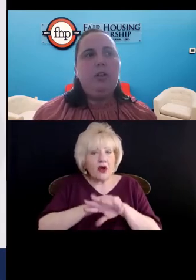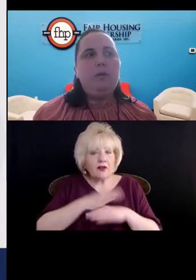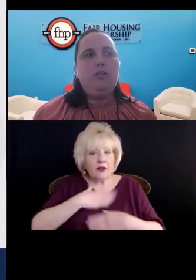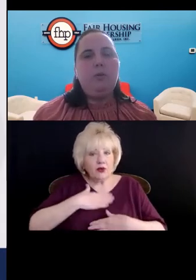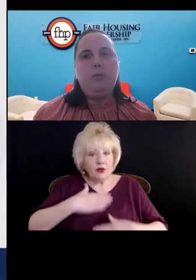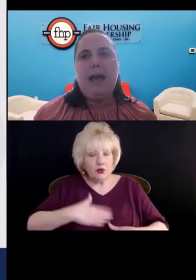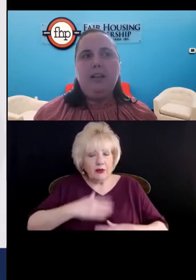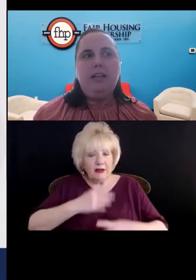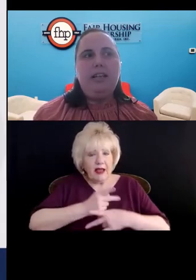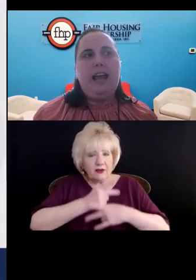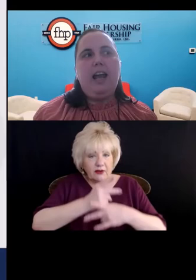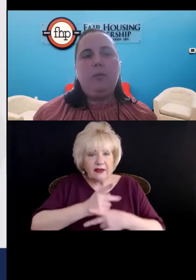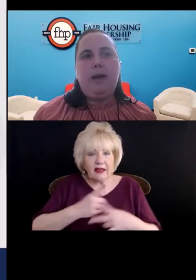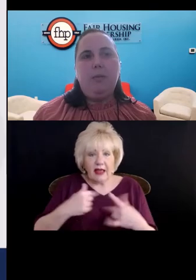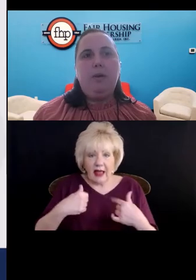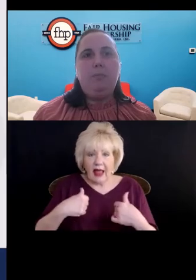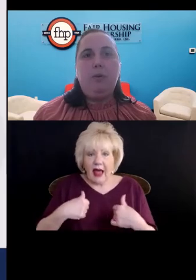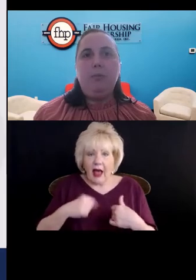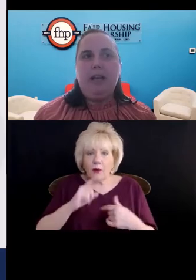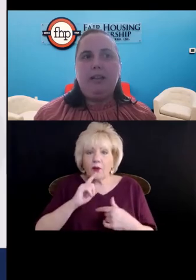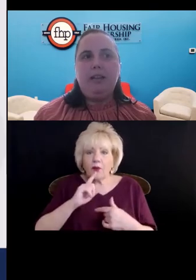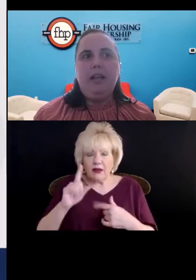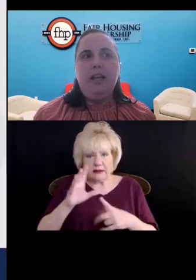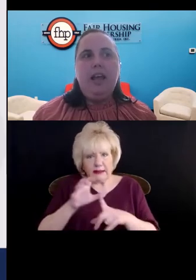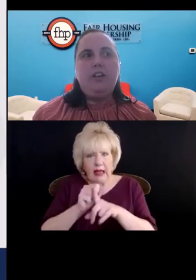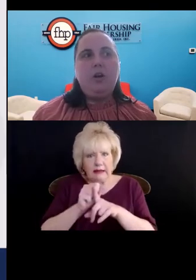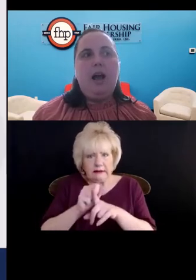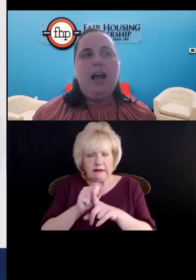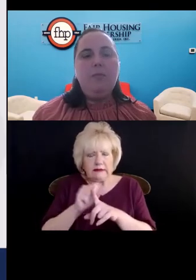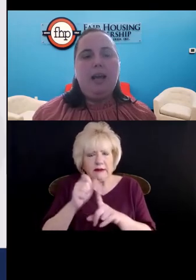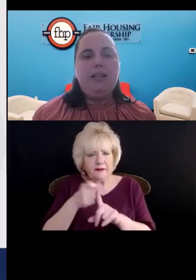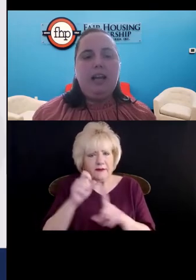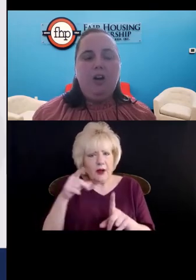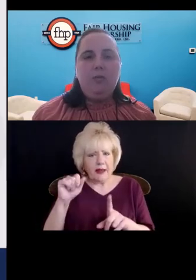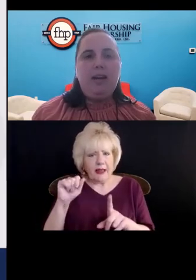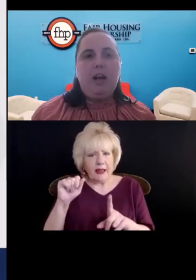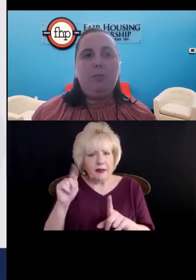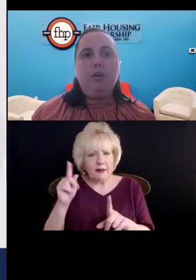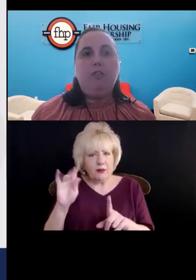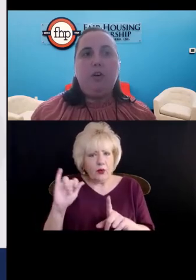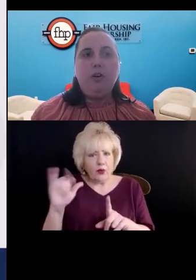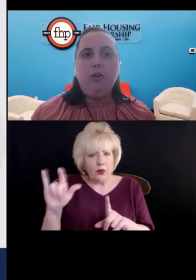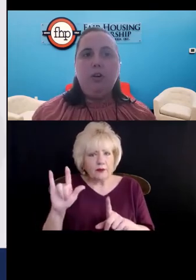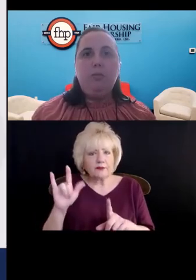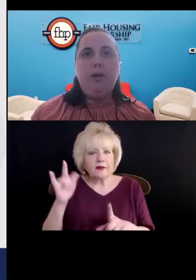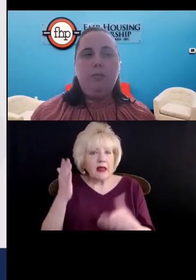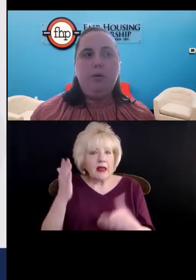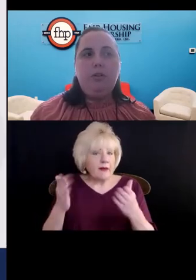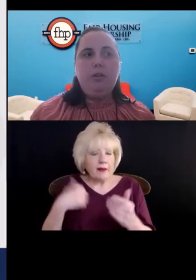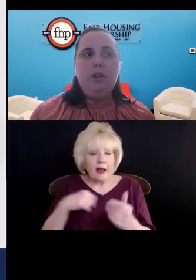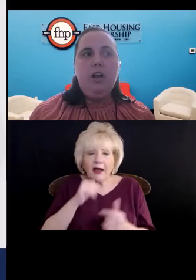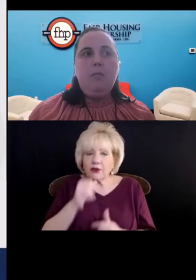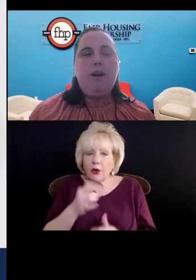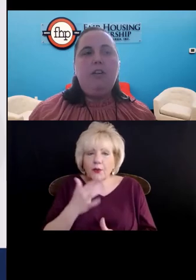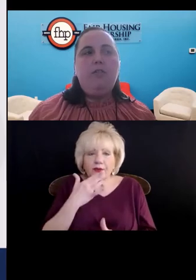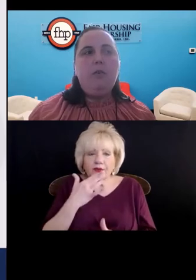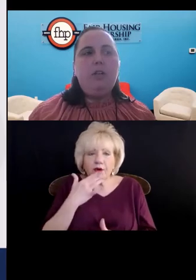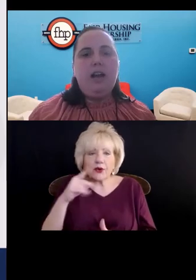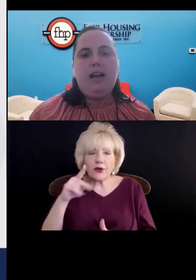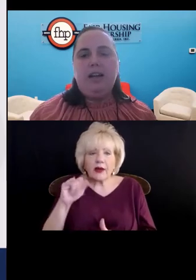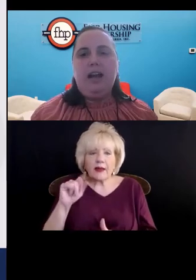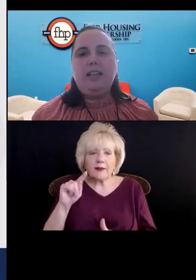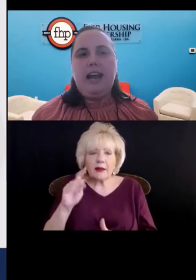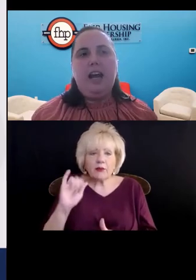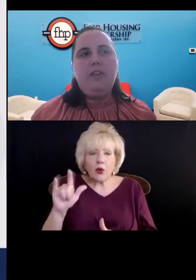person who has been traumatically attacked by a pit bull mix. And so I myself may not prefer pit bulls, but I